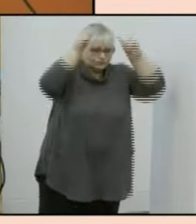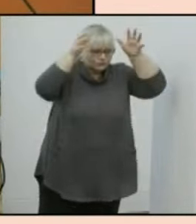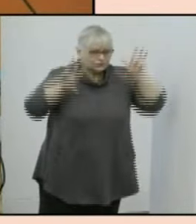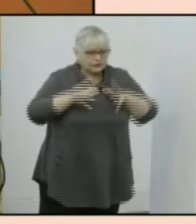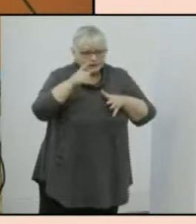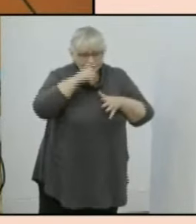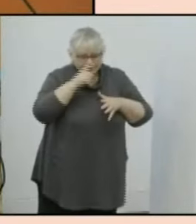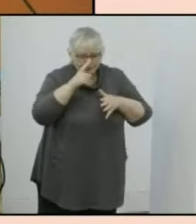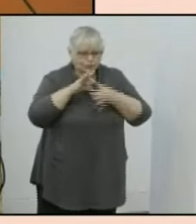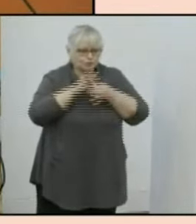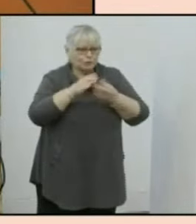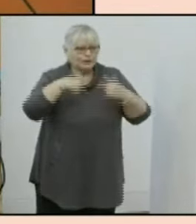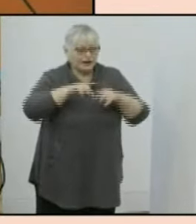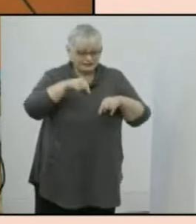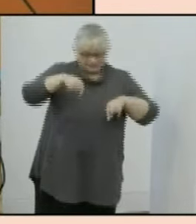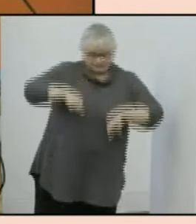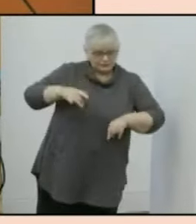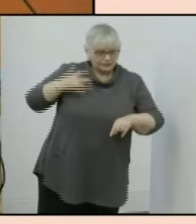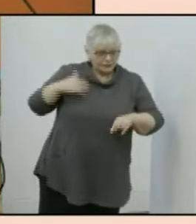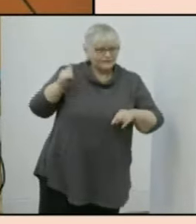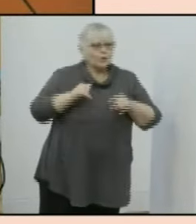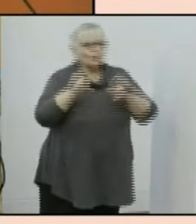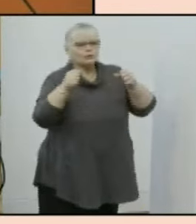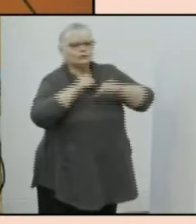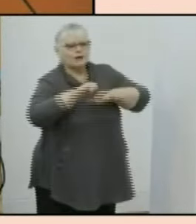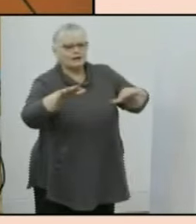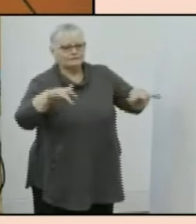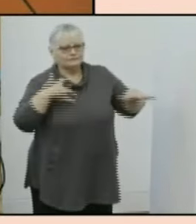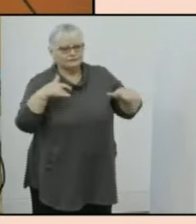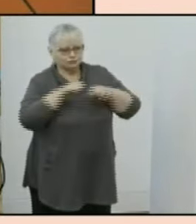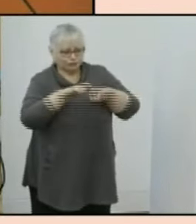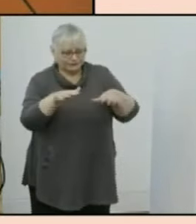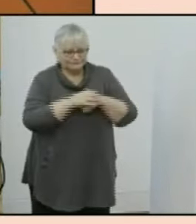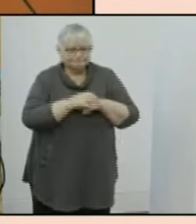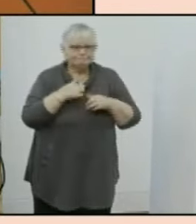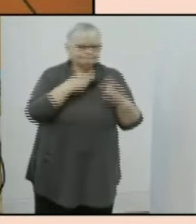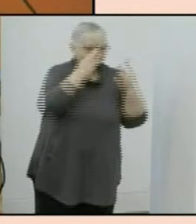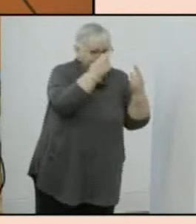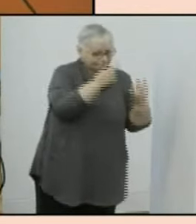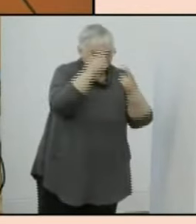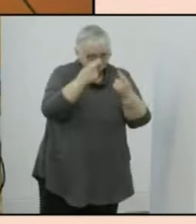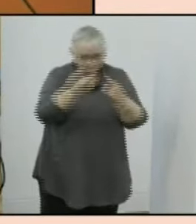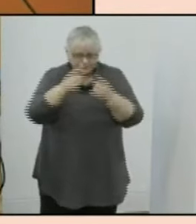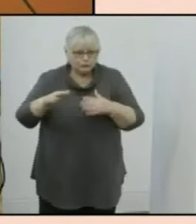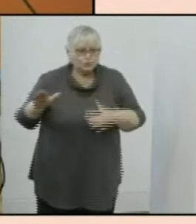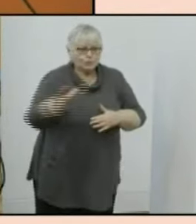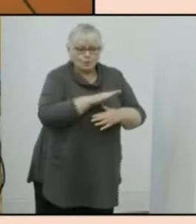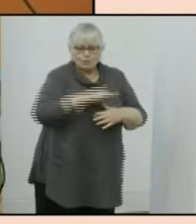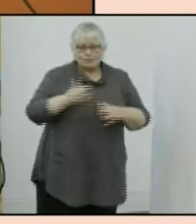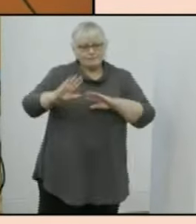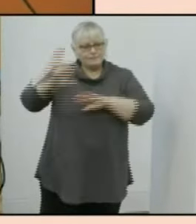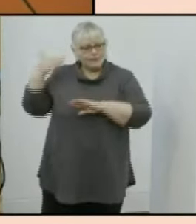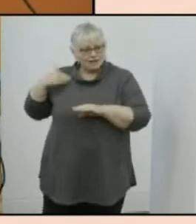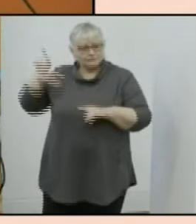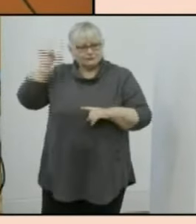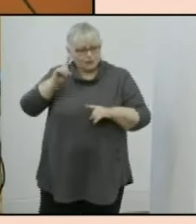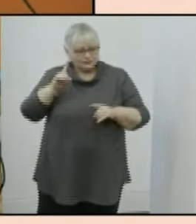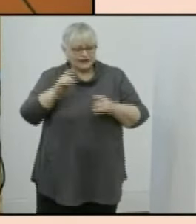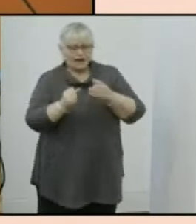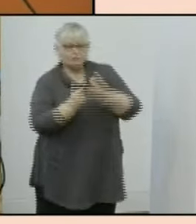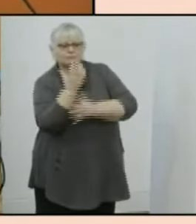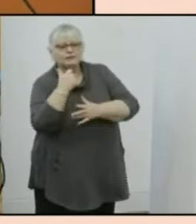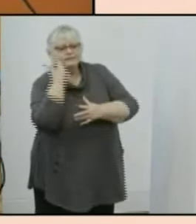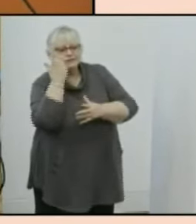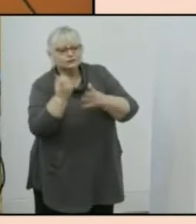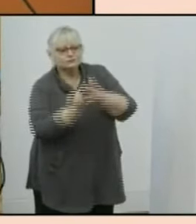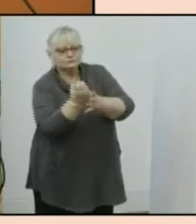or online i acknowledge and pay respects to all elders past present and emerging and extend that